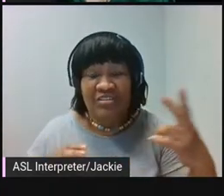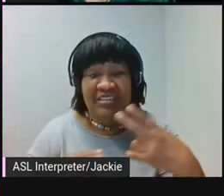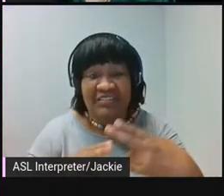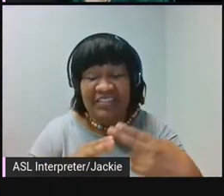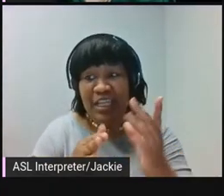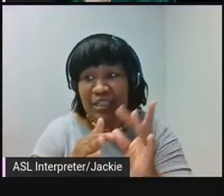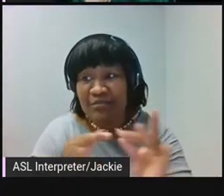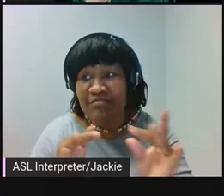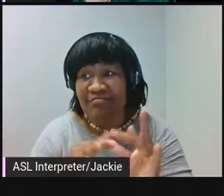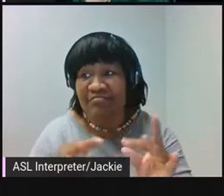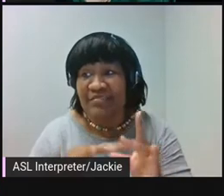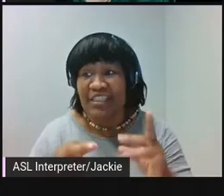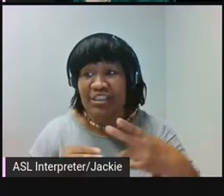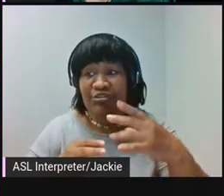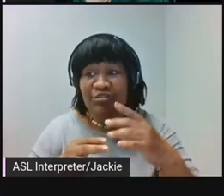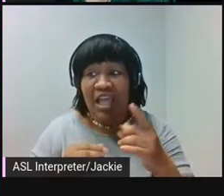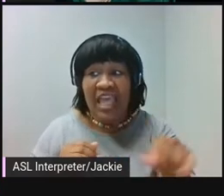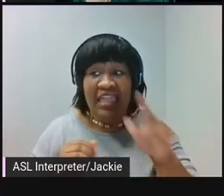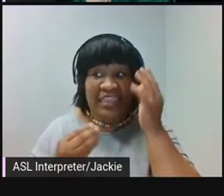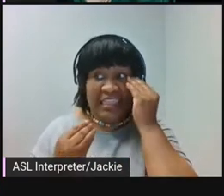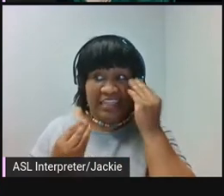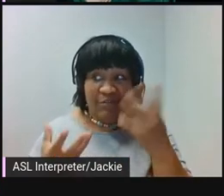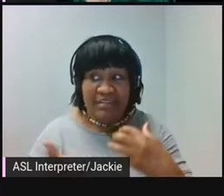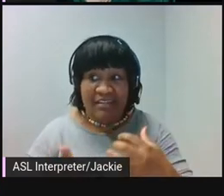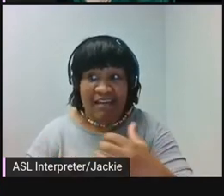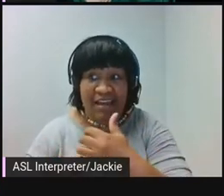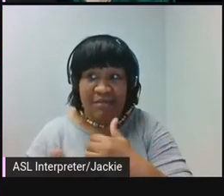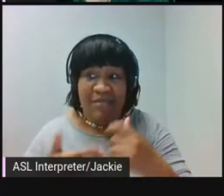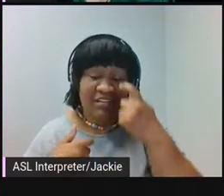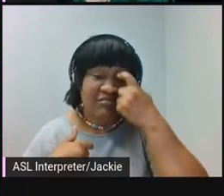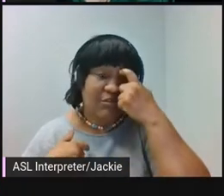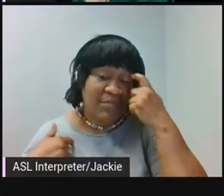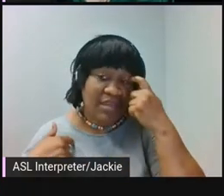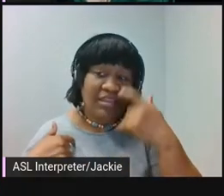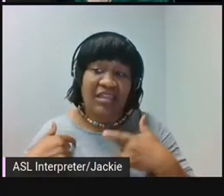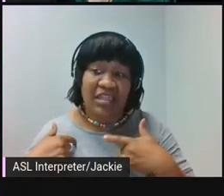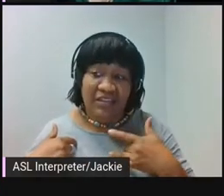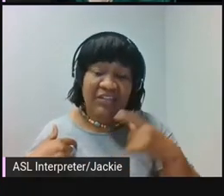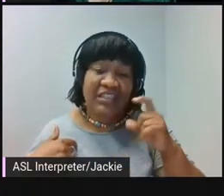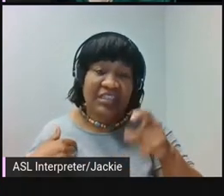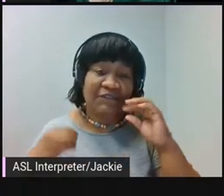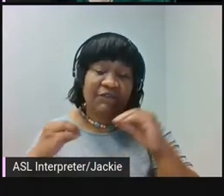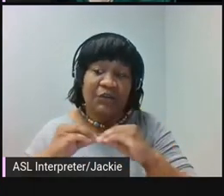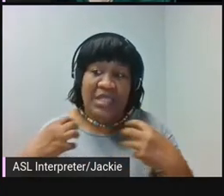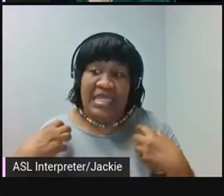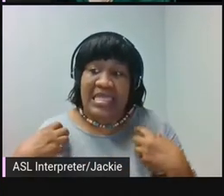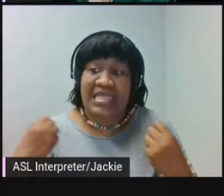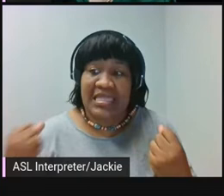stories. As you can imagine, the information I compile is traumatic and I felt the need for healing.